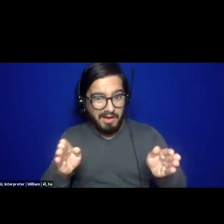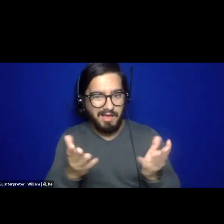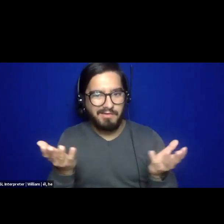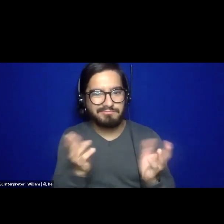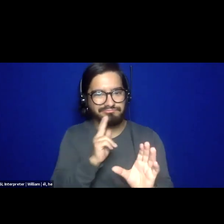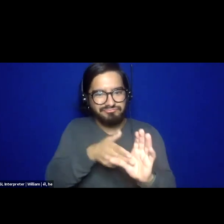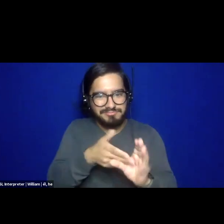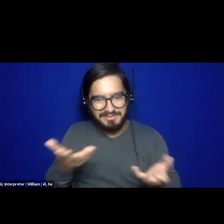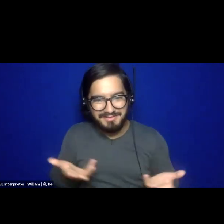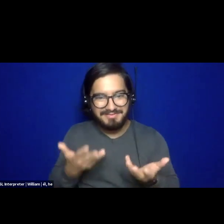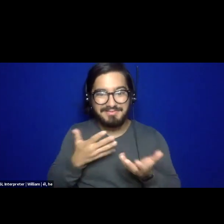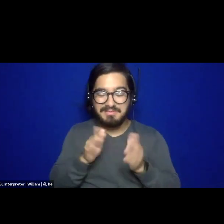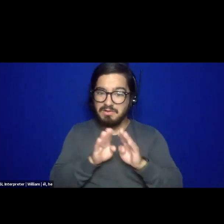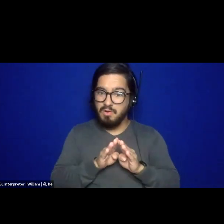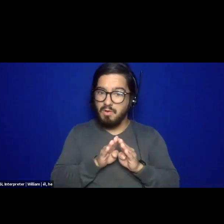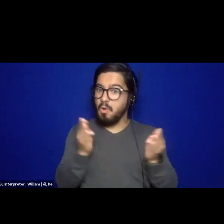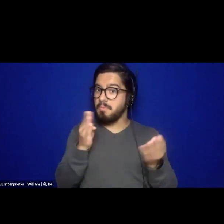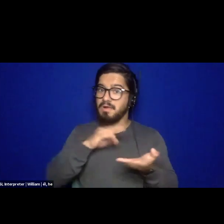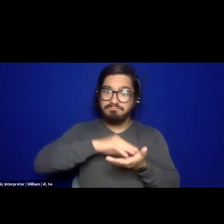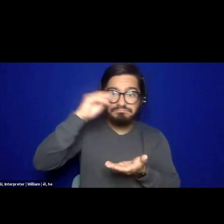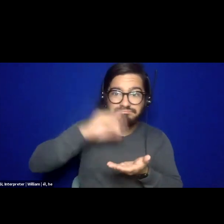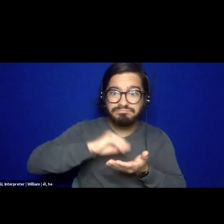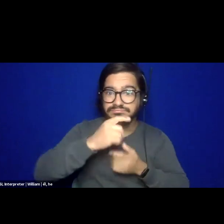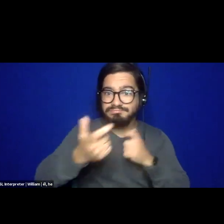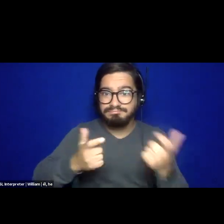just this experience between me. Thank you.